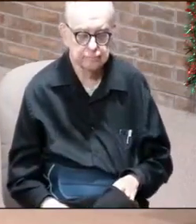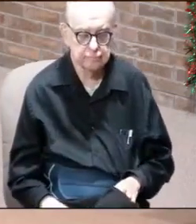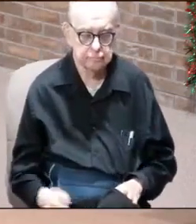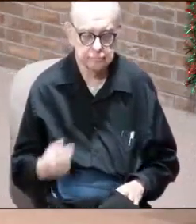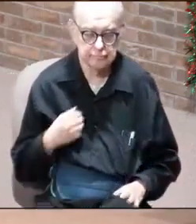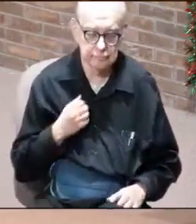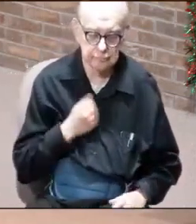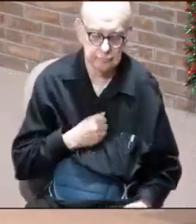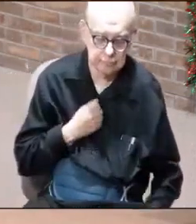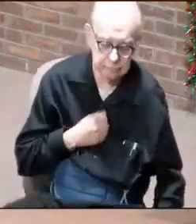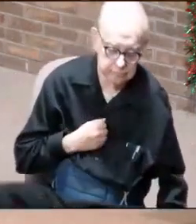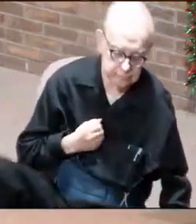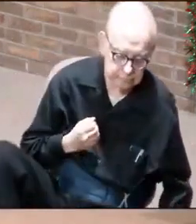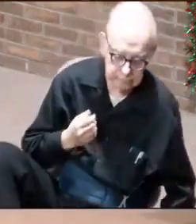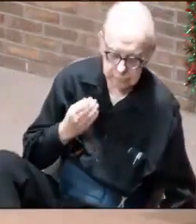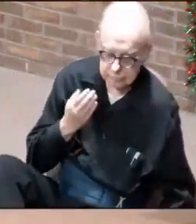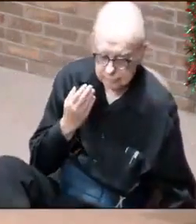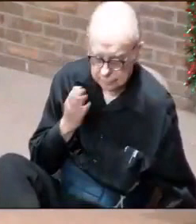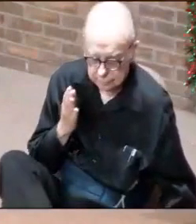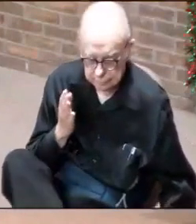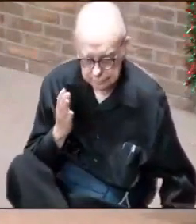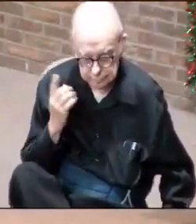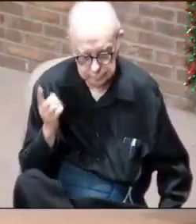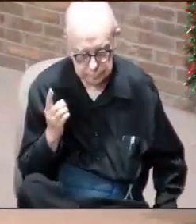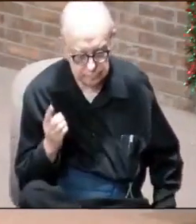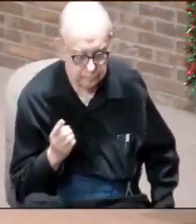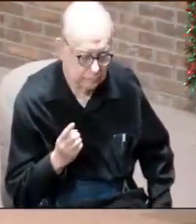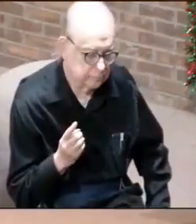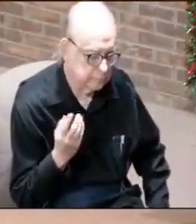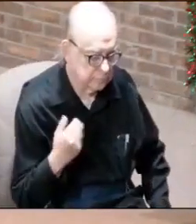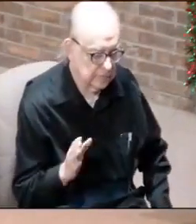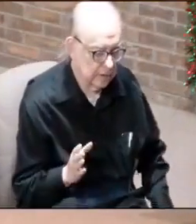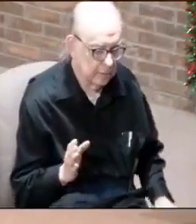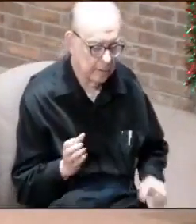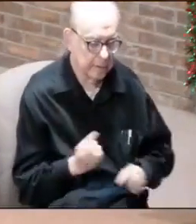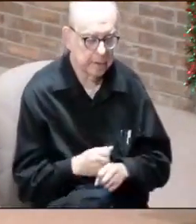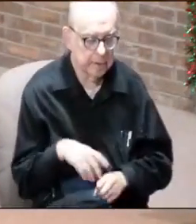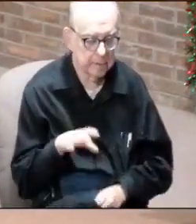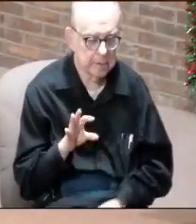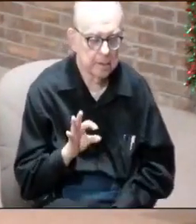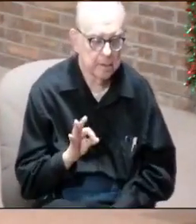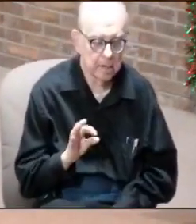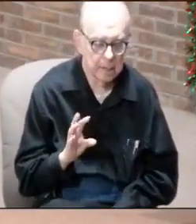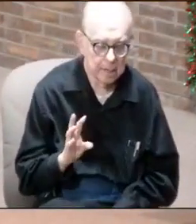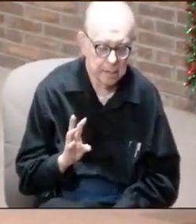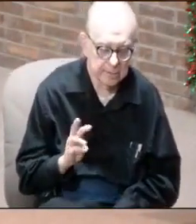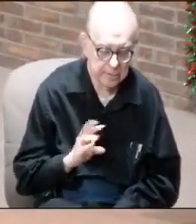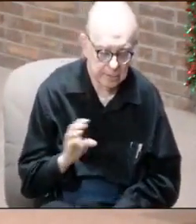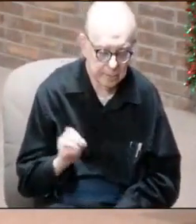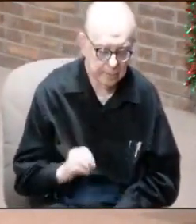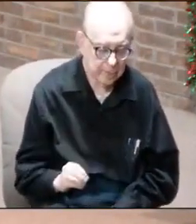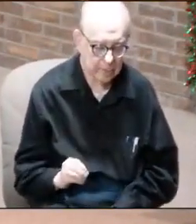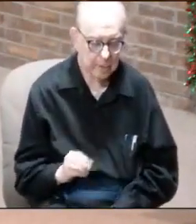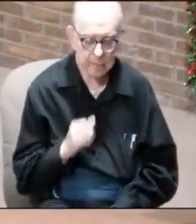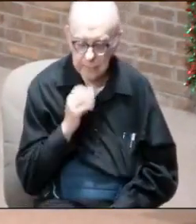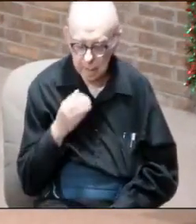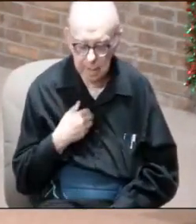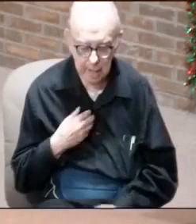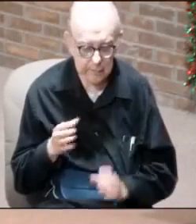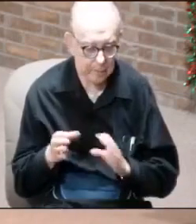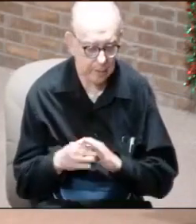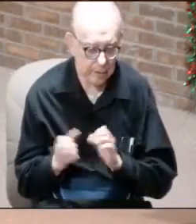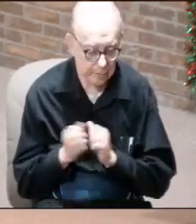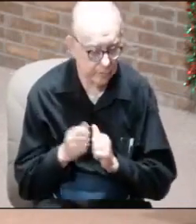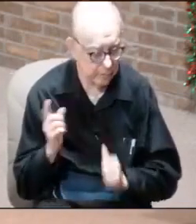I'm sorry, but I don't think that God's going to ever let it get to 96 percent of the world not having a relationship with him.